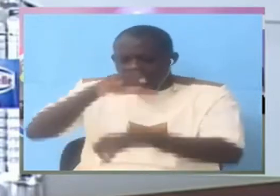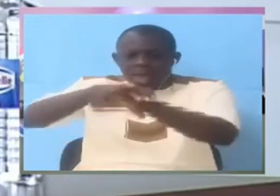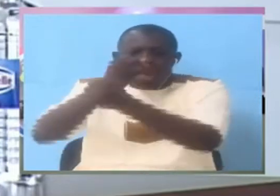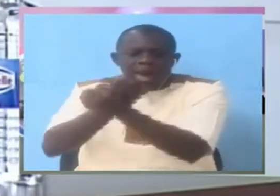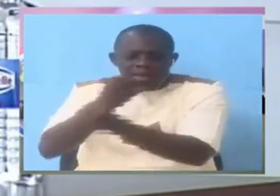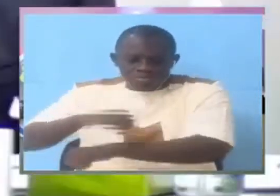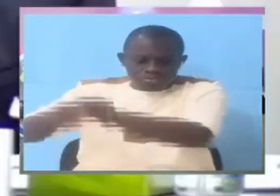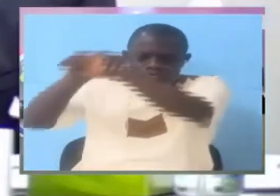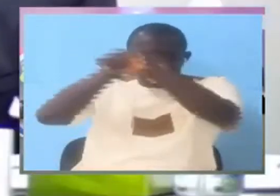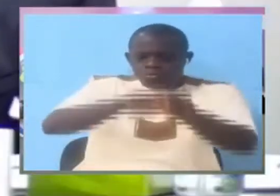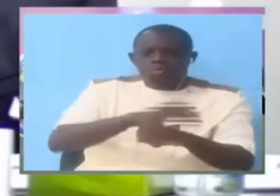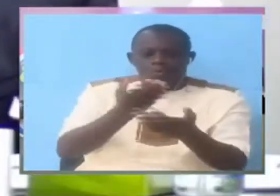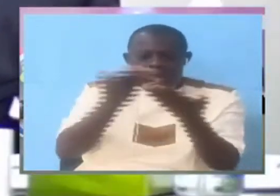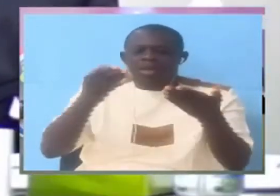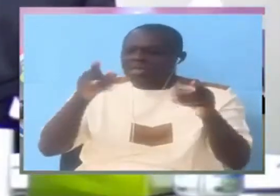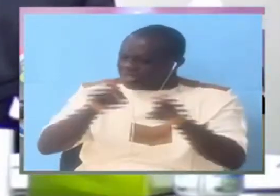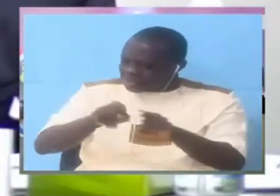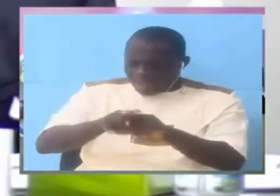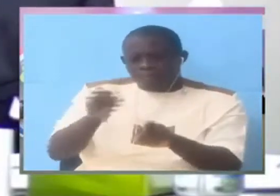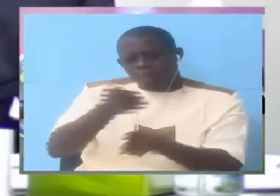likewise other departments